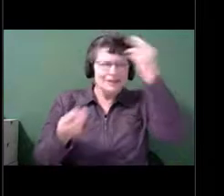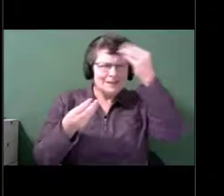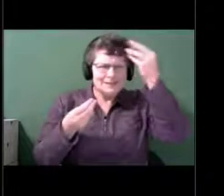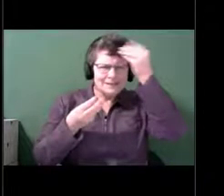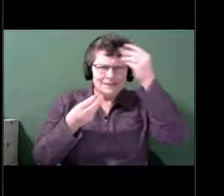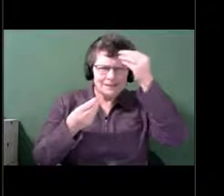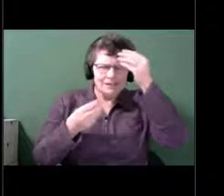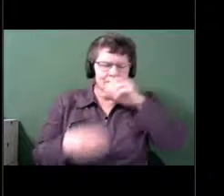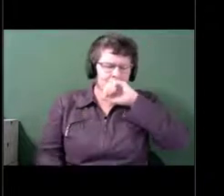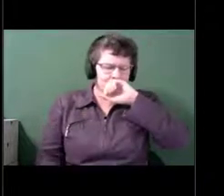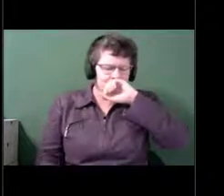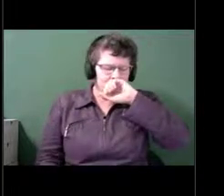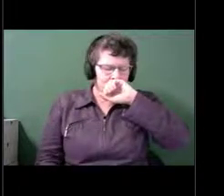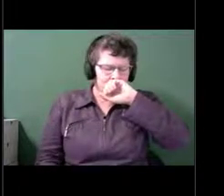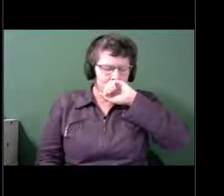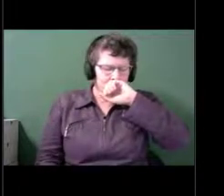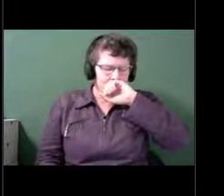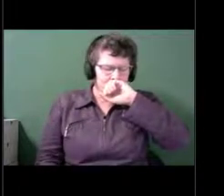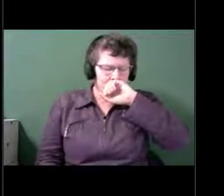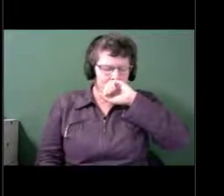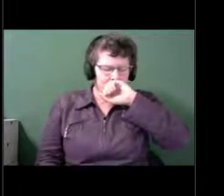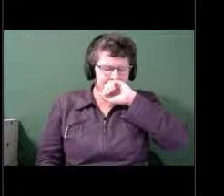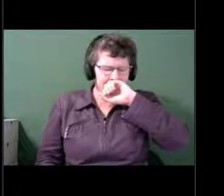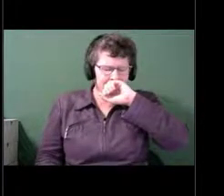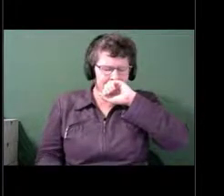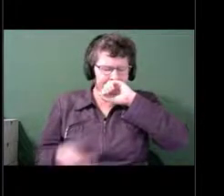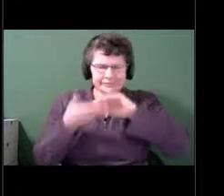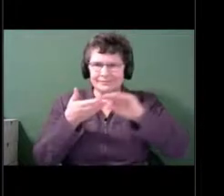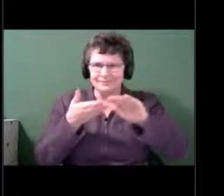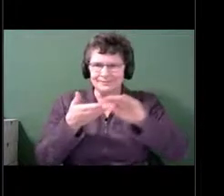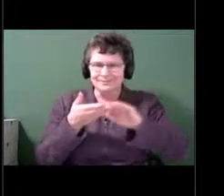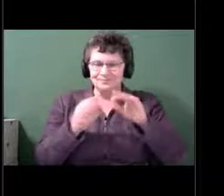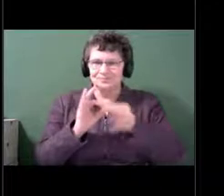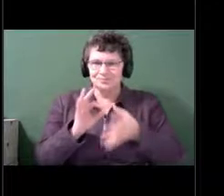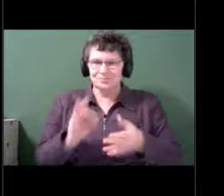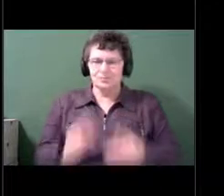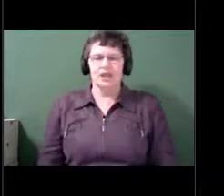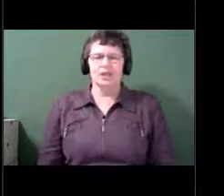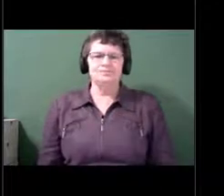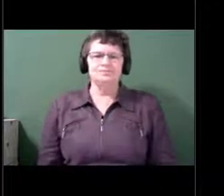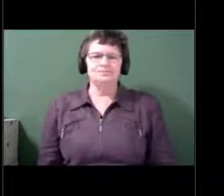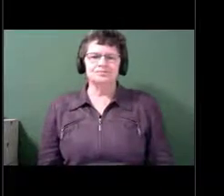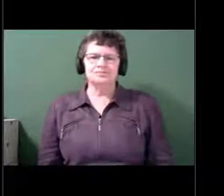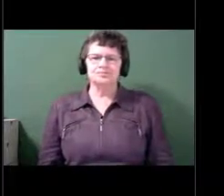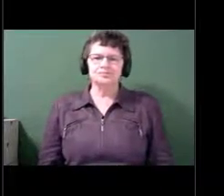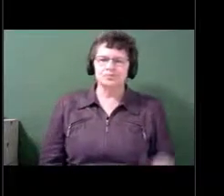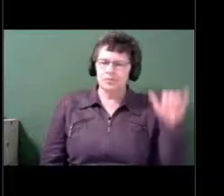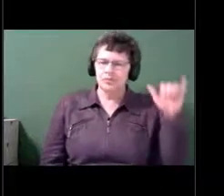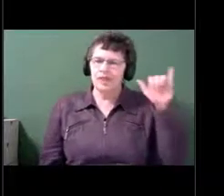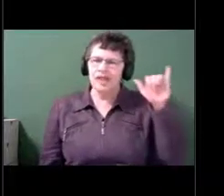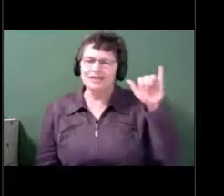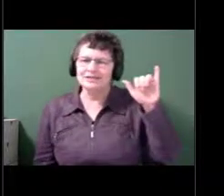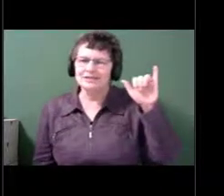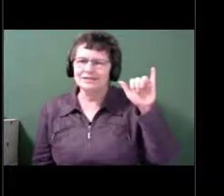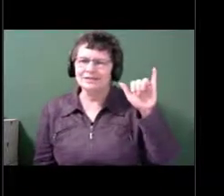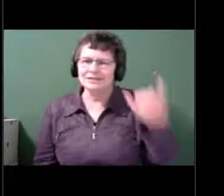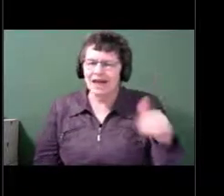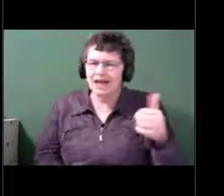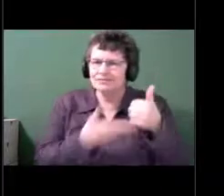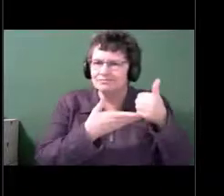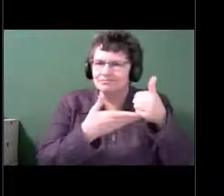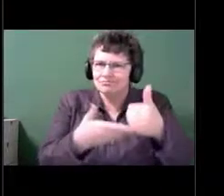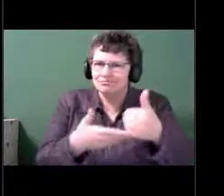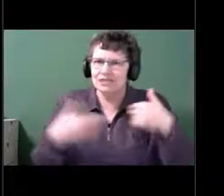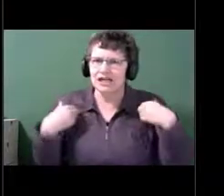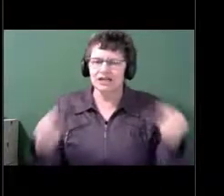body and the other aspects of your health. And I like this definition of health, that health is the capacity